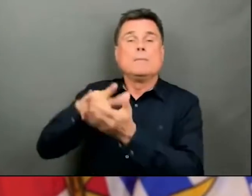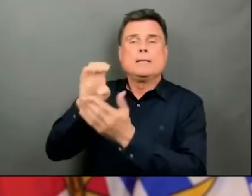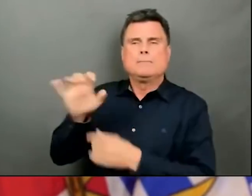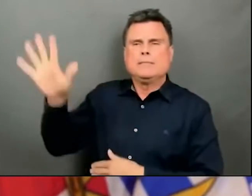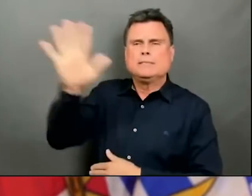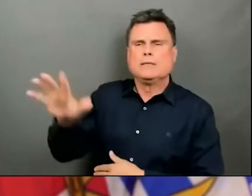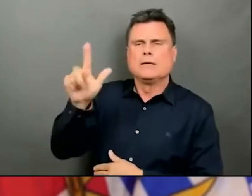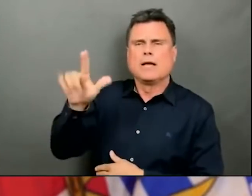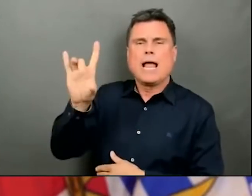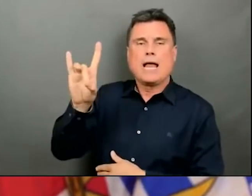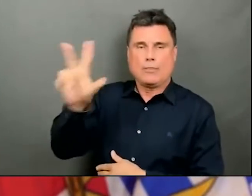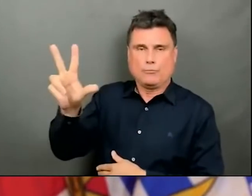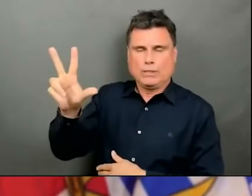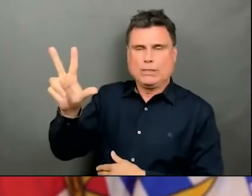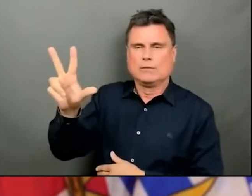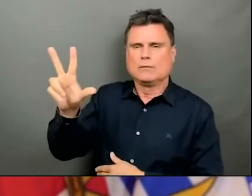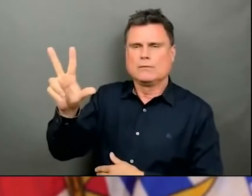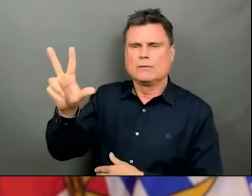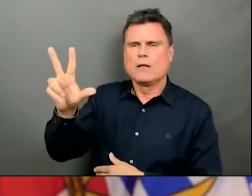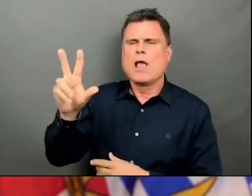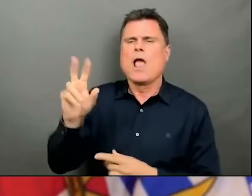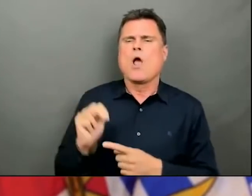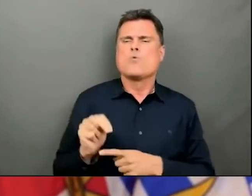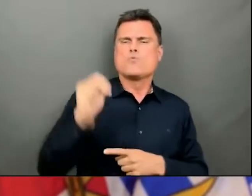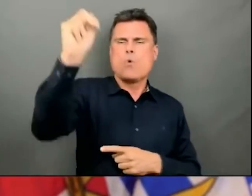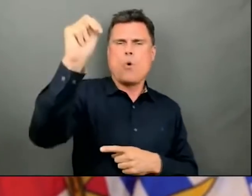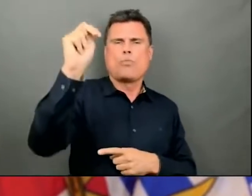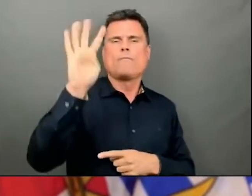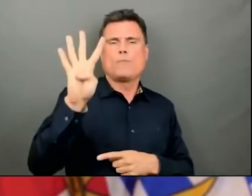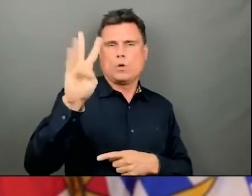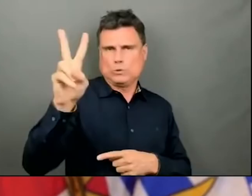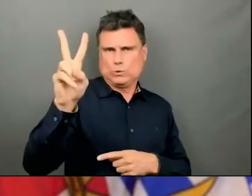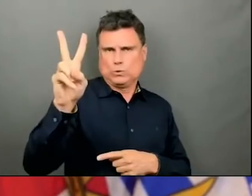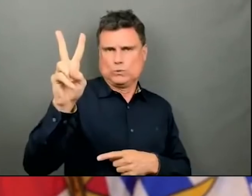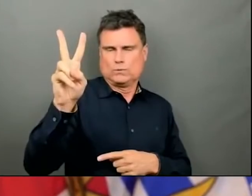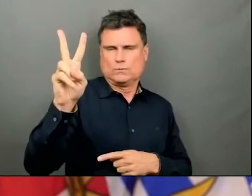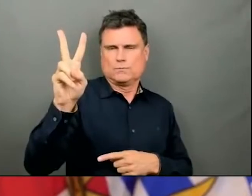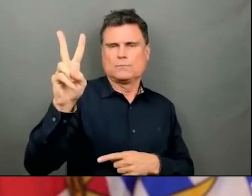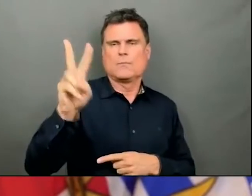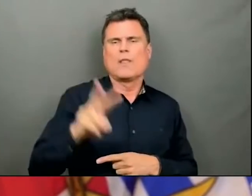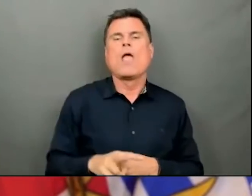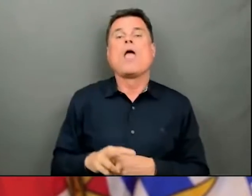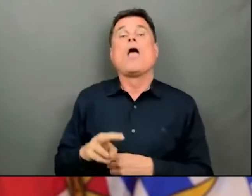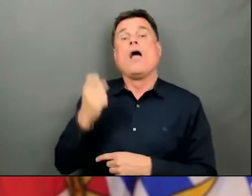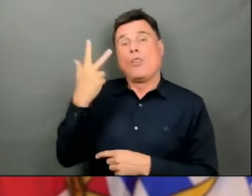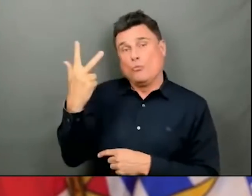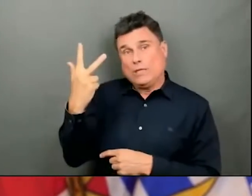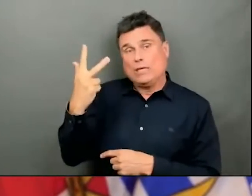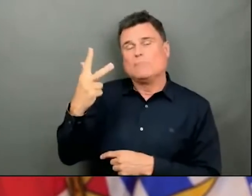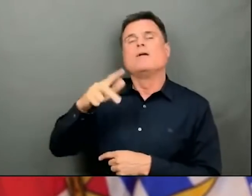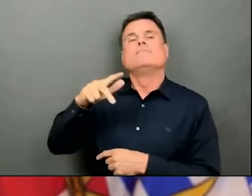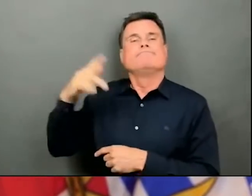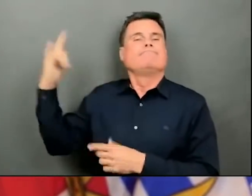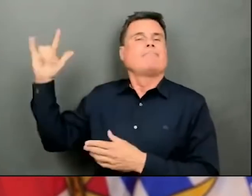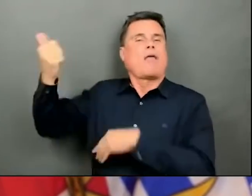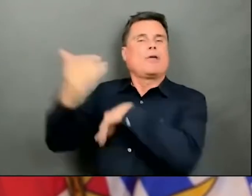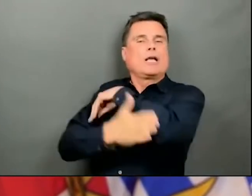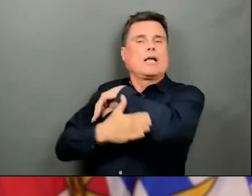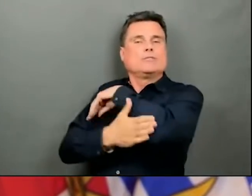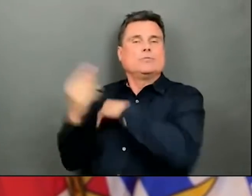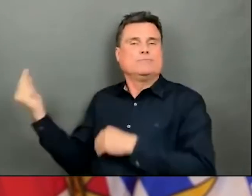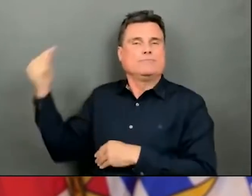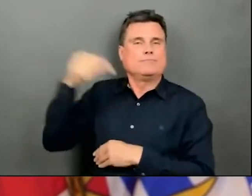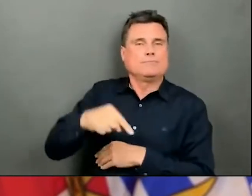people in interior health and 42 people in the Northern Health region. In addition, have had three new cases in people who normally live